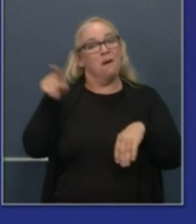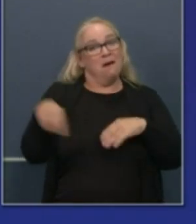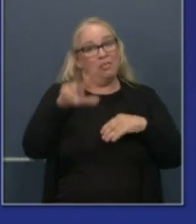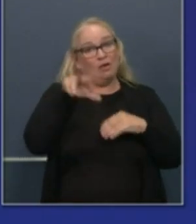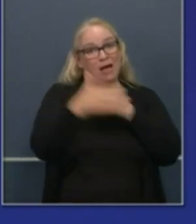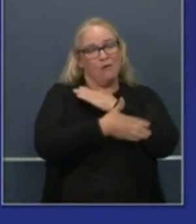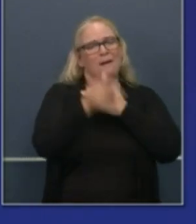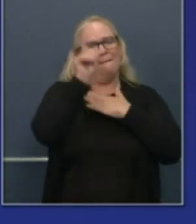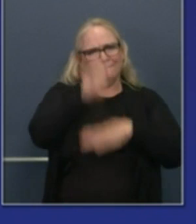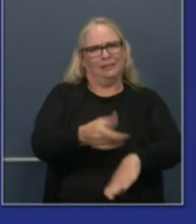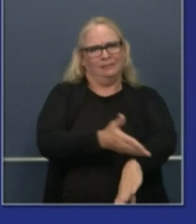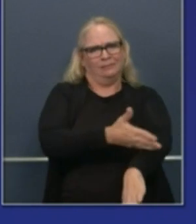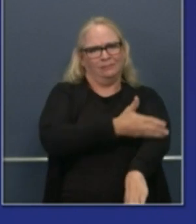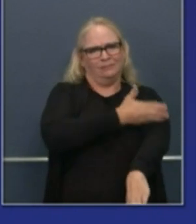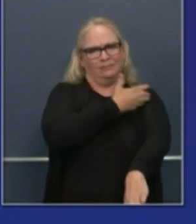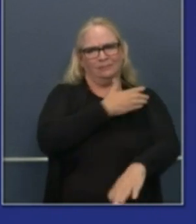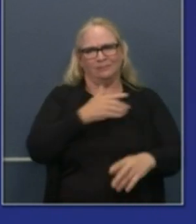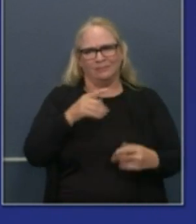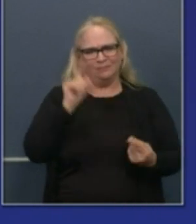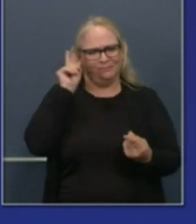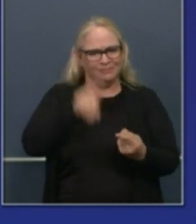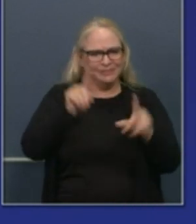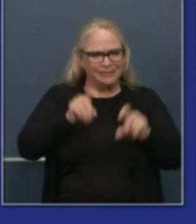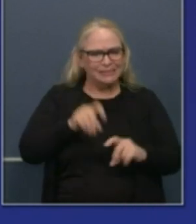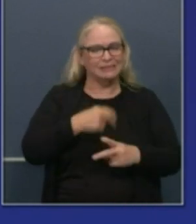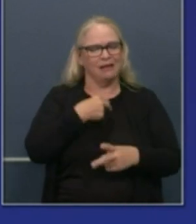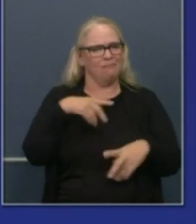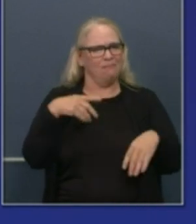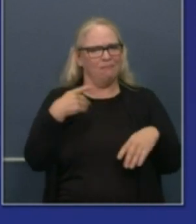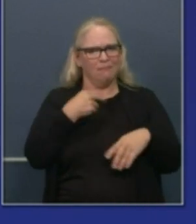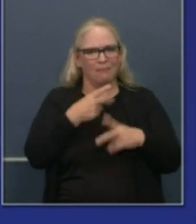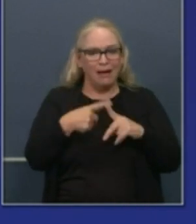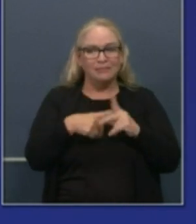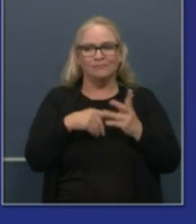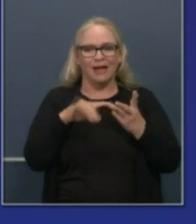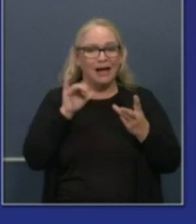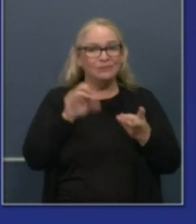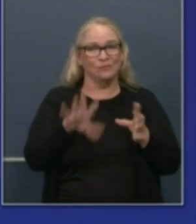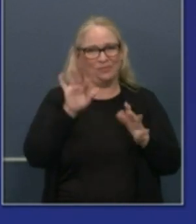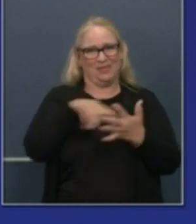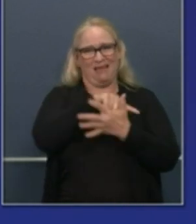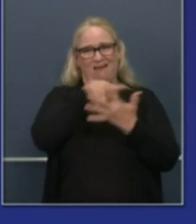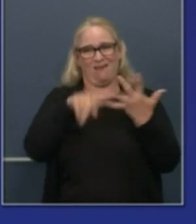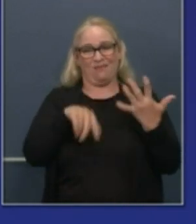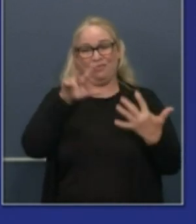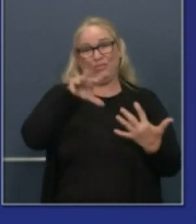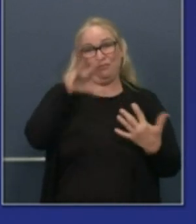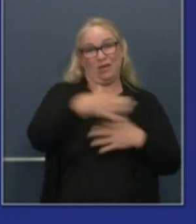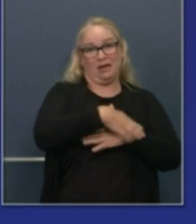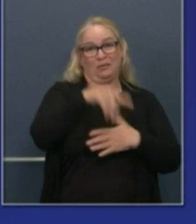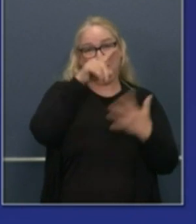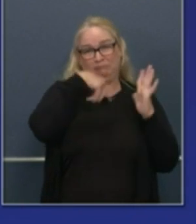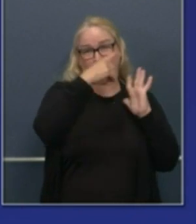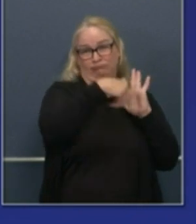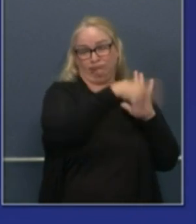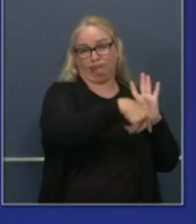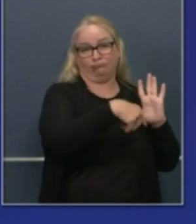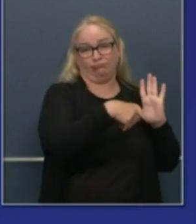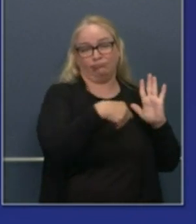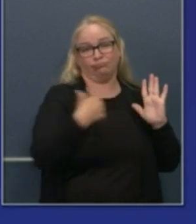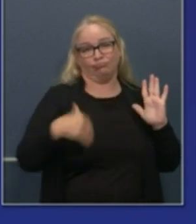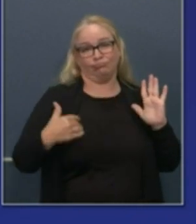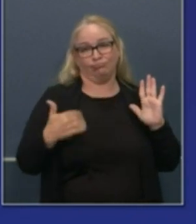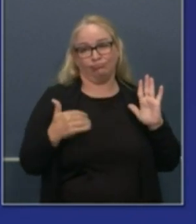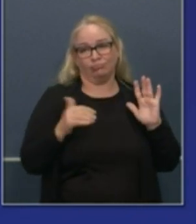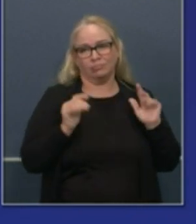so again this is a list that we are laser focused on. This list represents overwhelming majority of the population